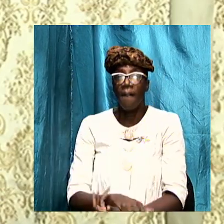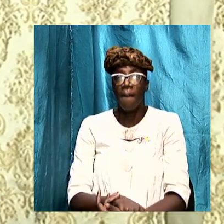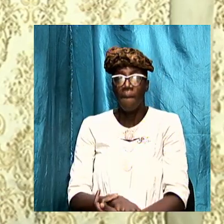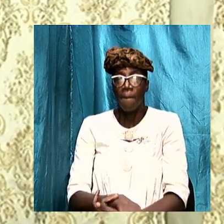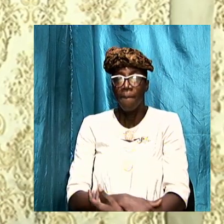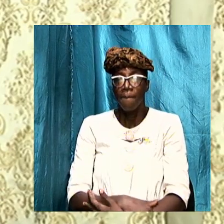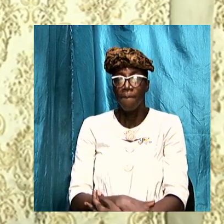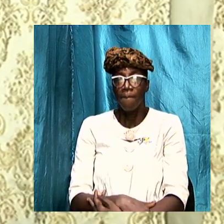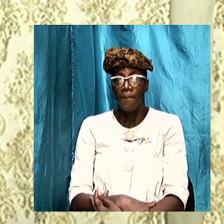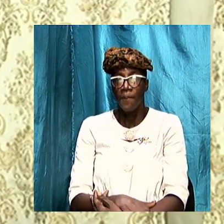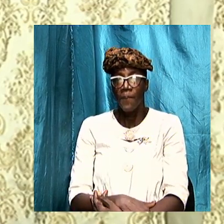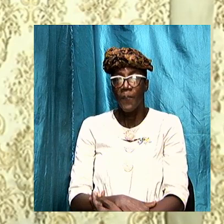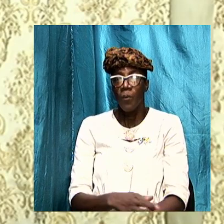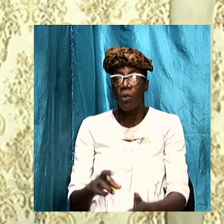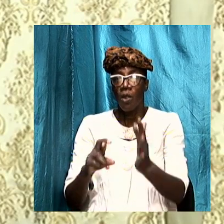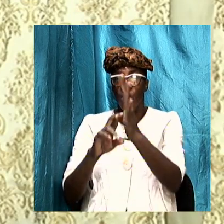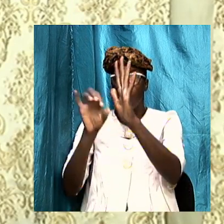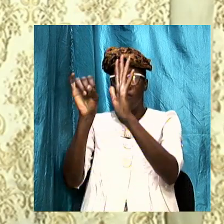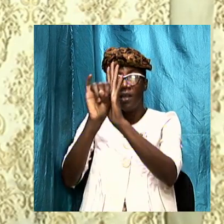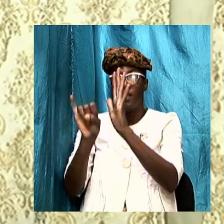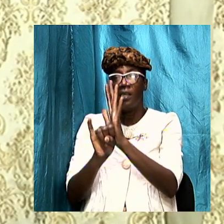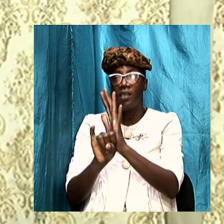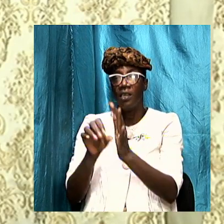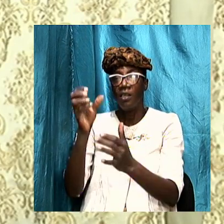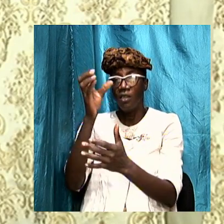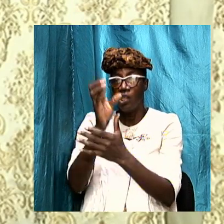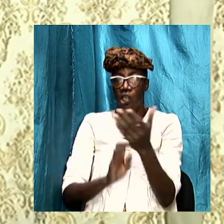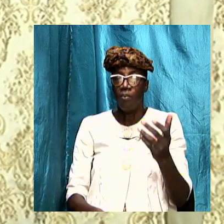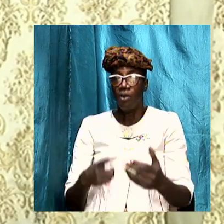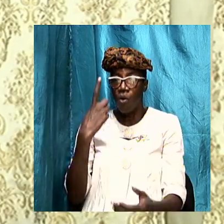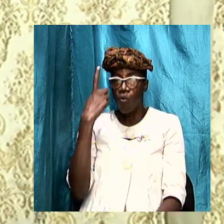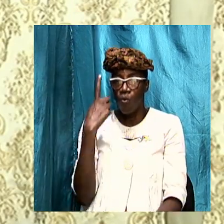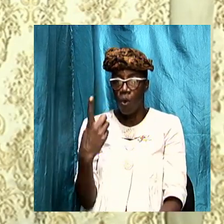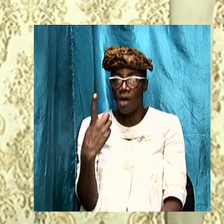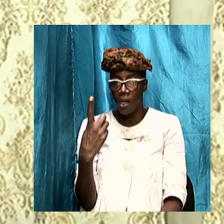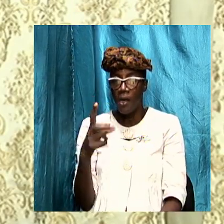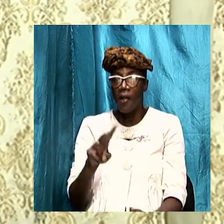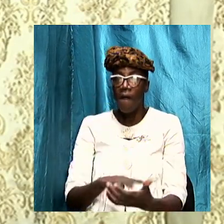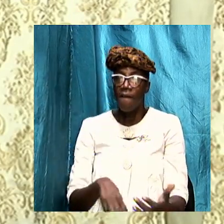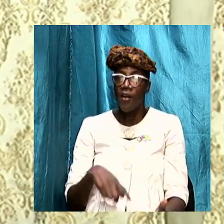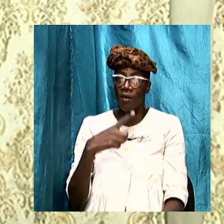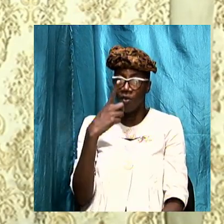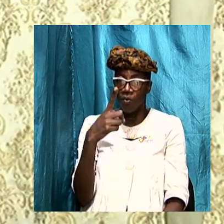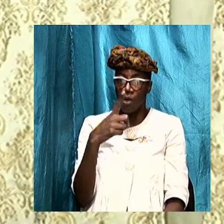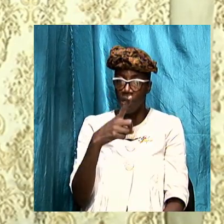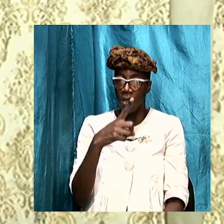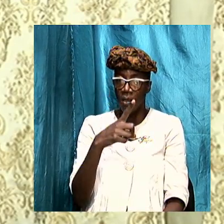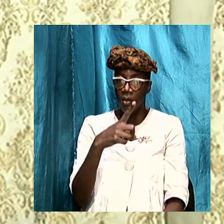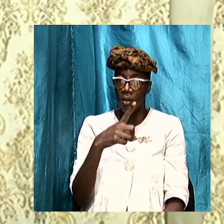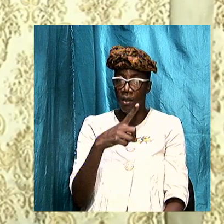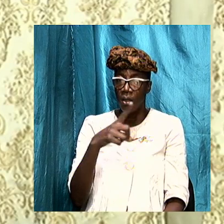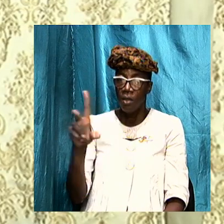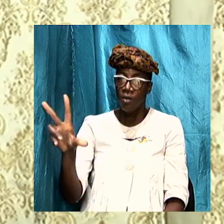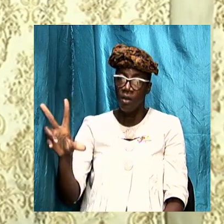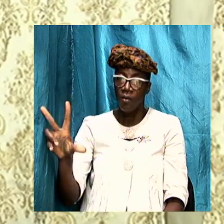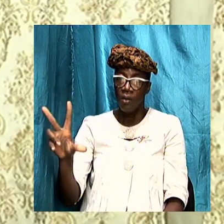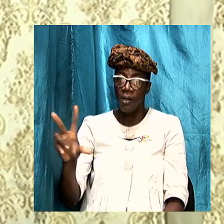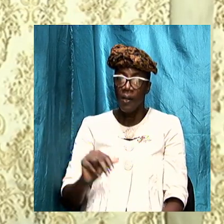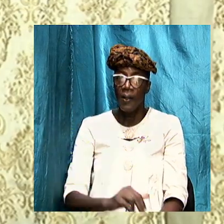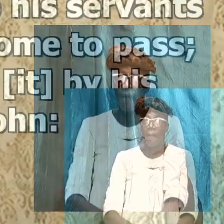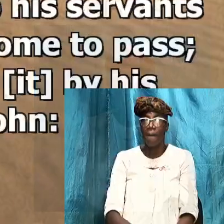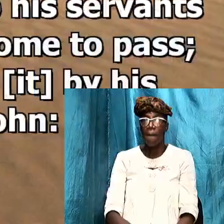it on the screen revelation chapter number one verses one to three